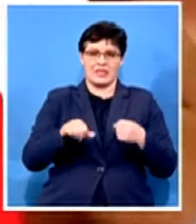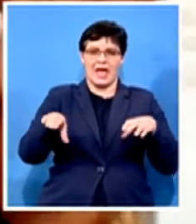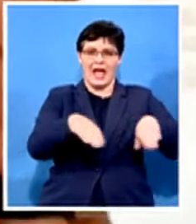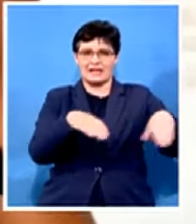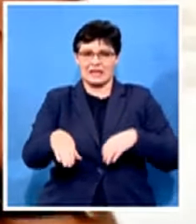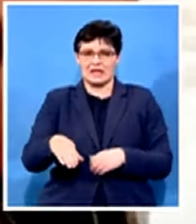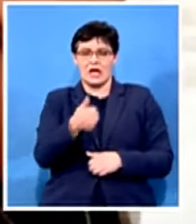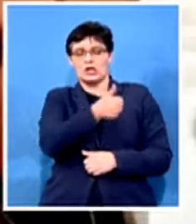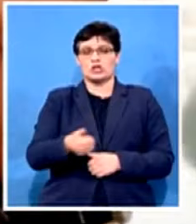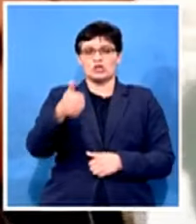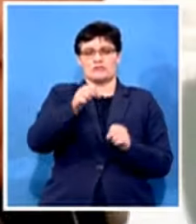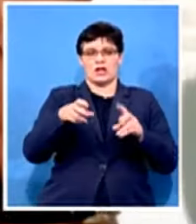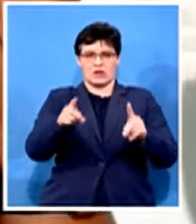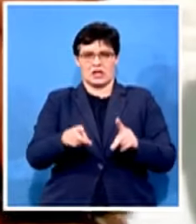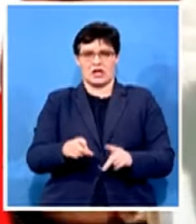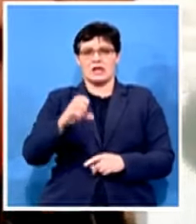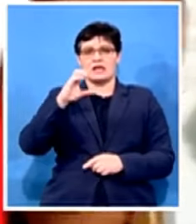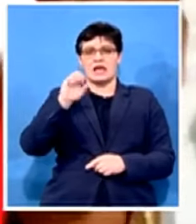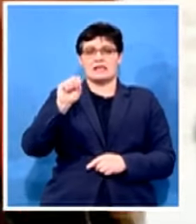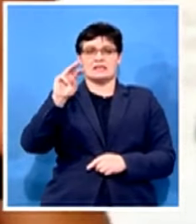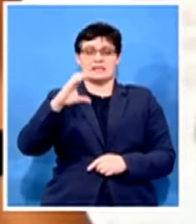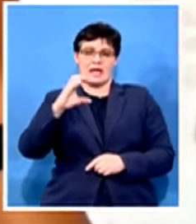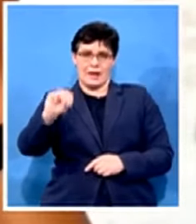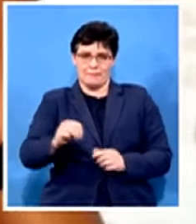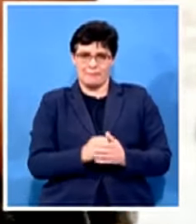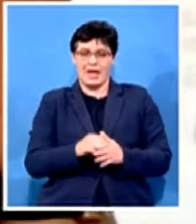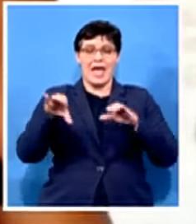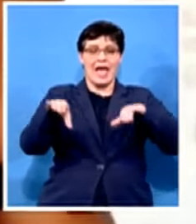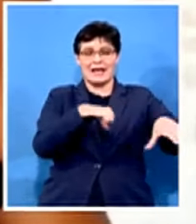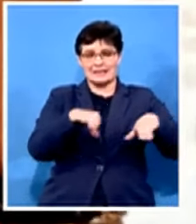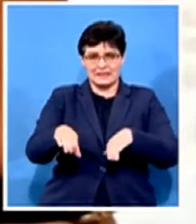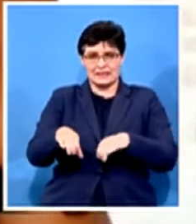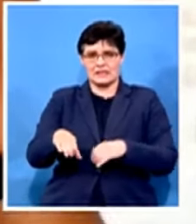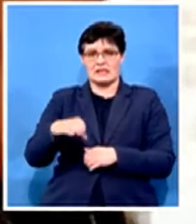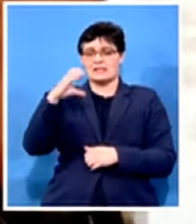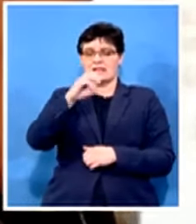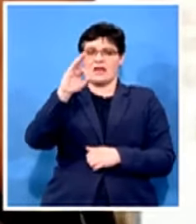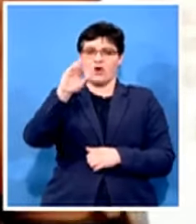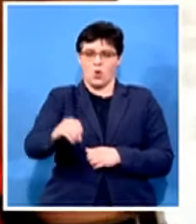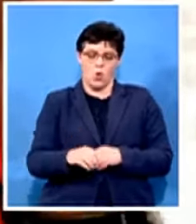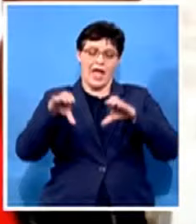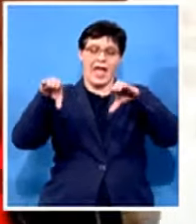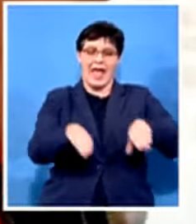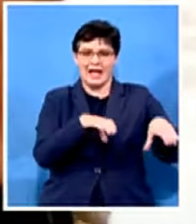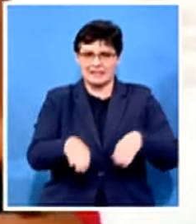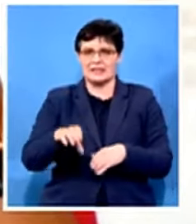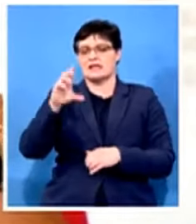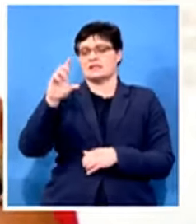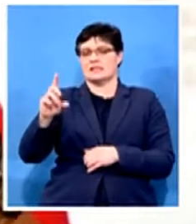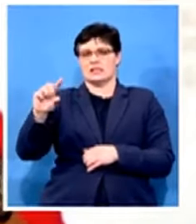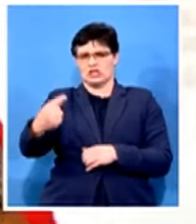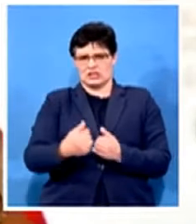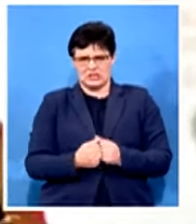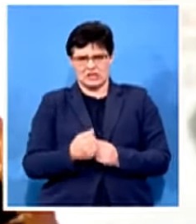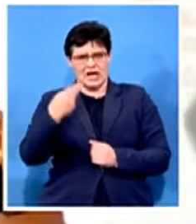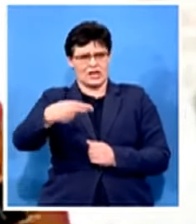management is having an acting a cfo is having an acting dtg hr now we know that the